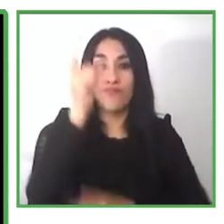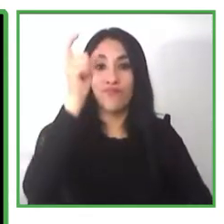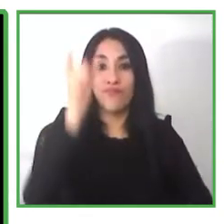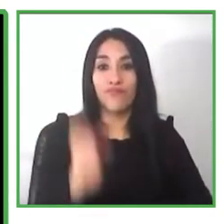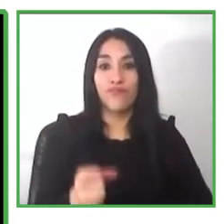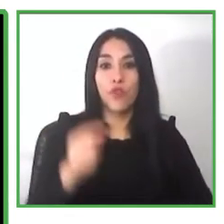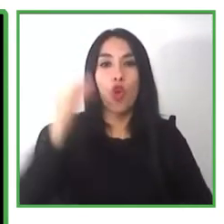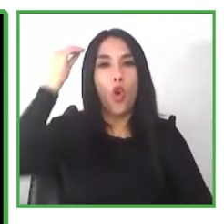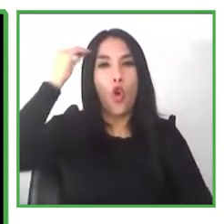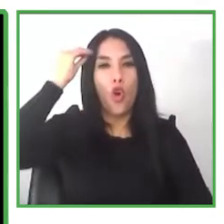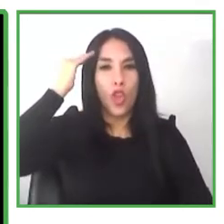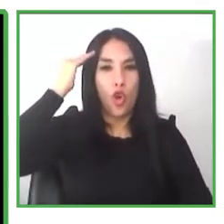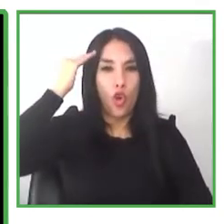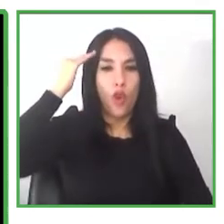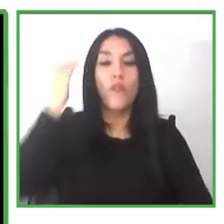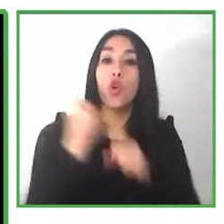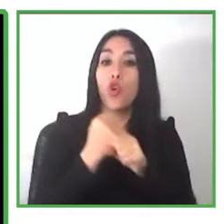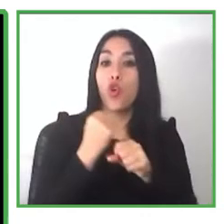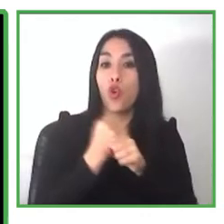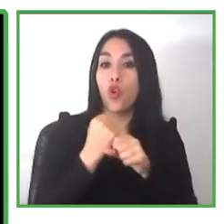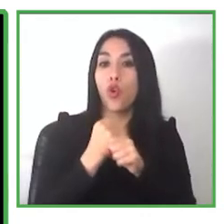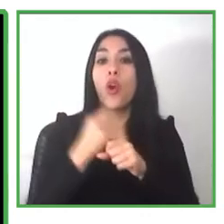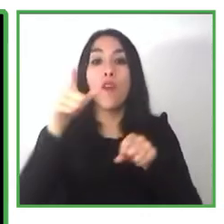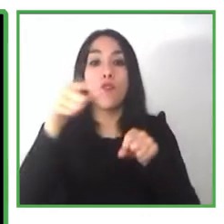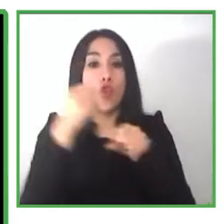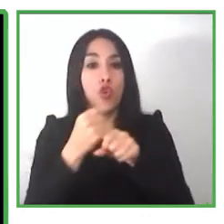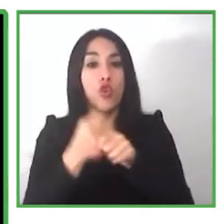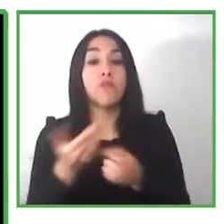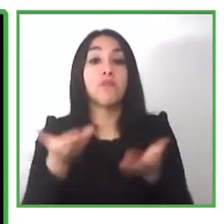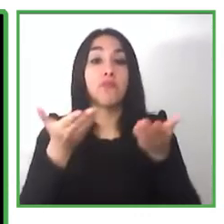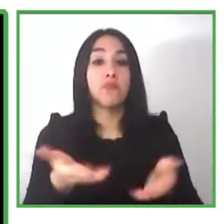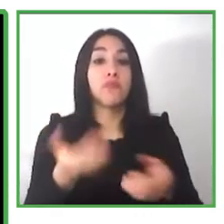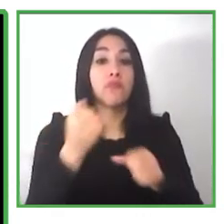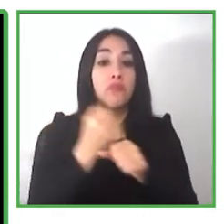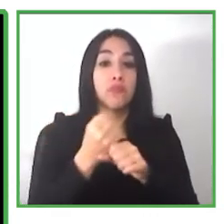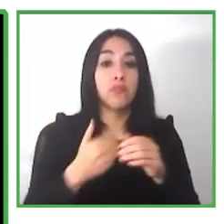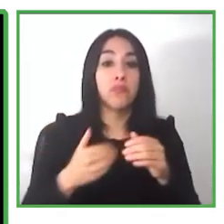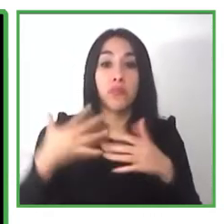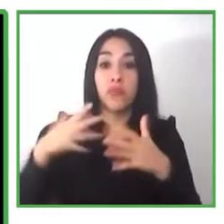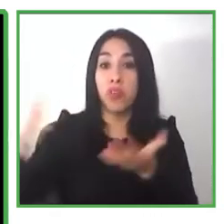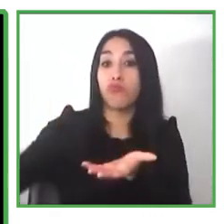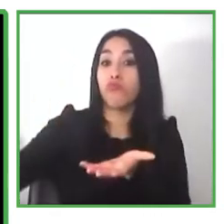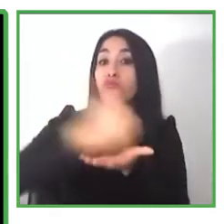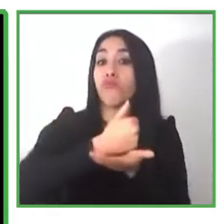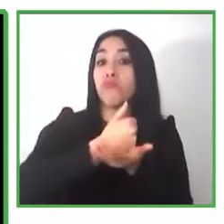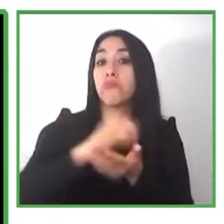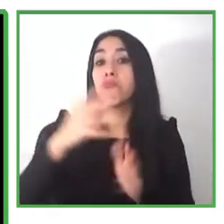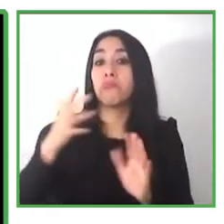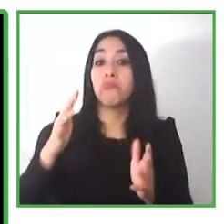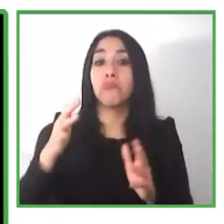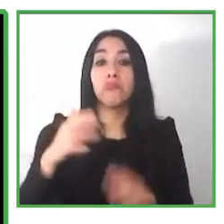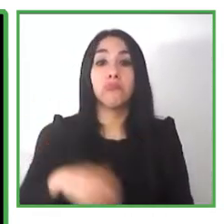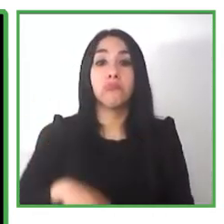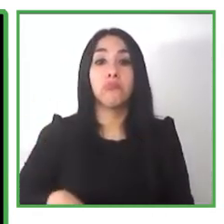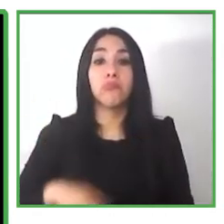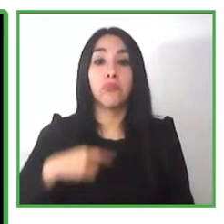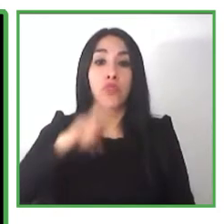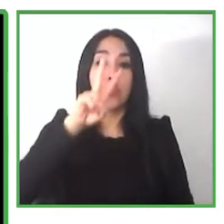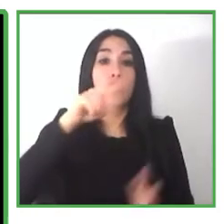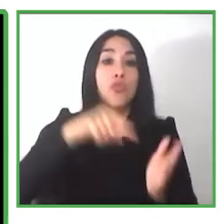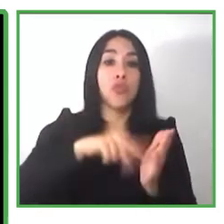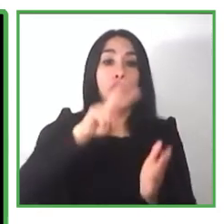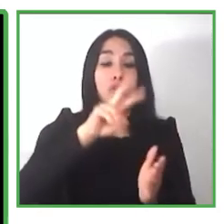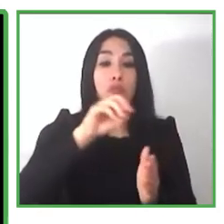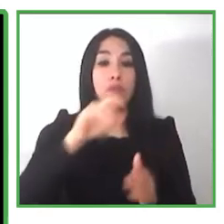so our achievements in 2020 we were honored to win a national award in ireland from intus recognizing our